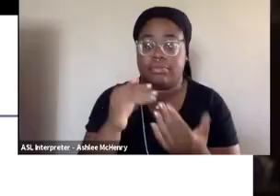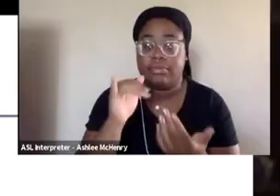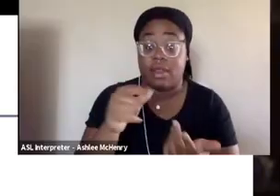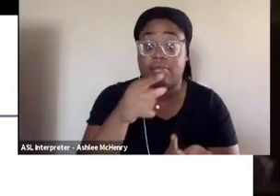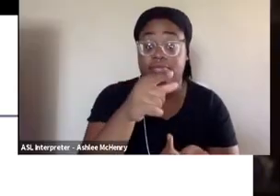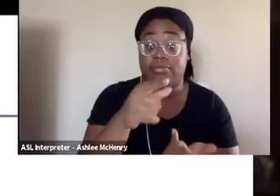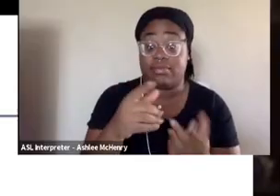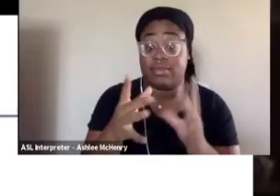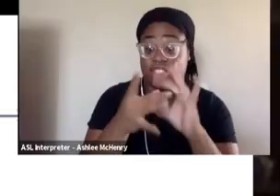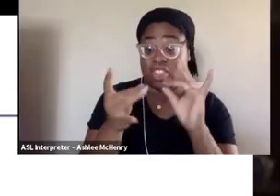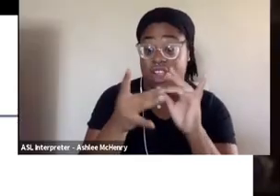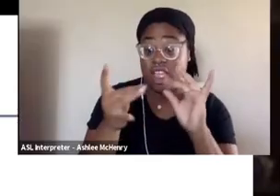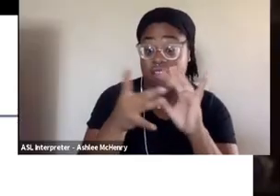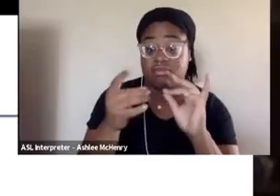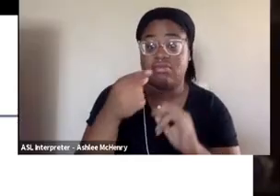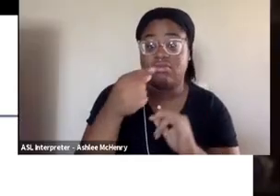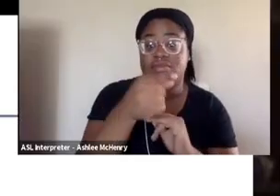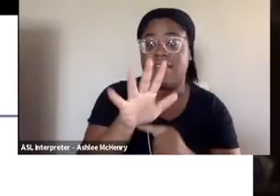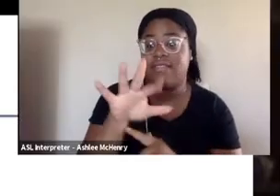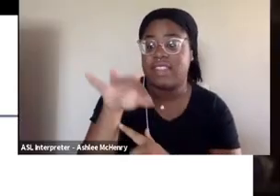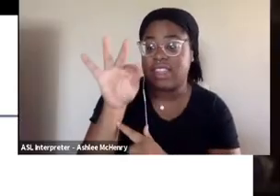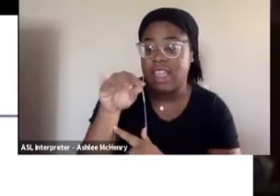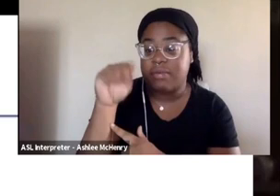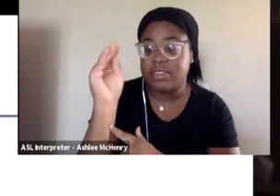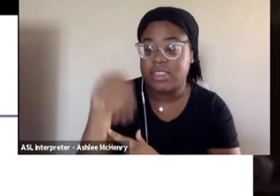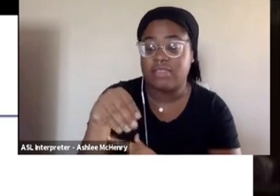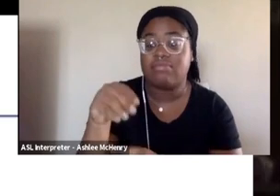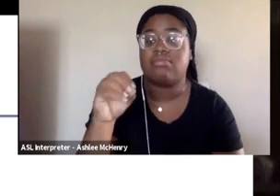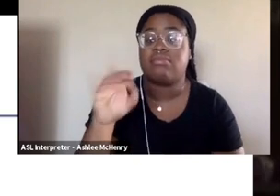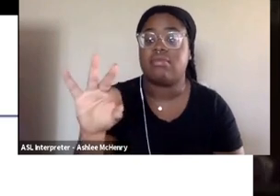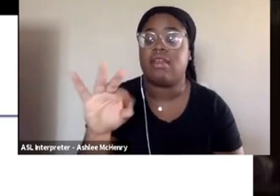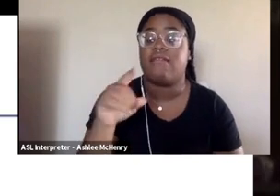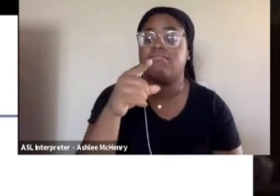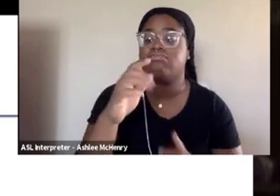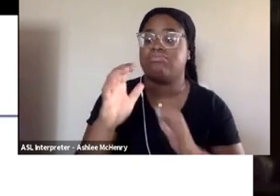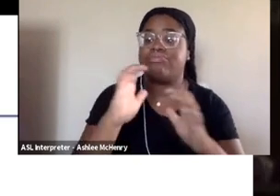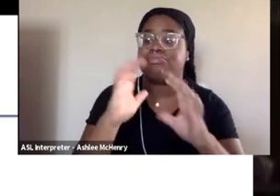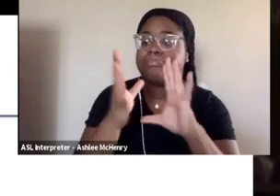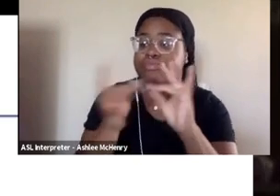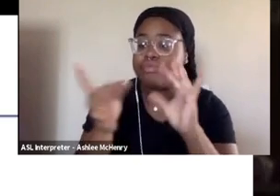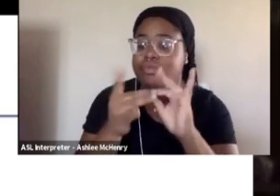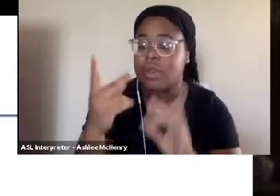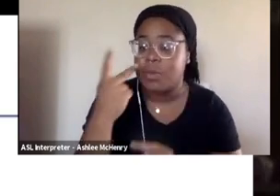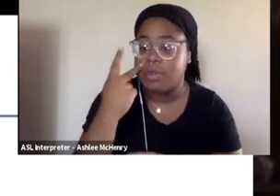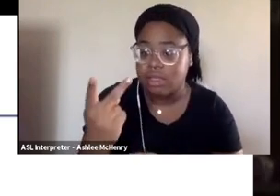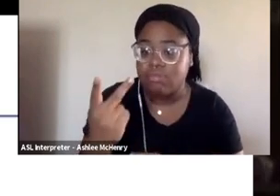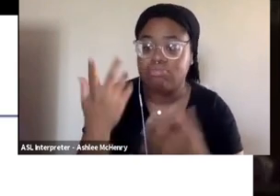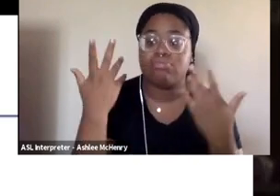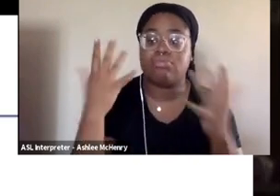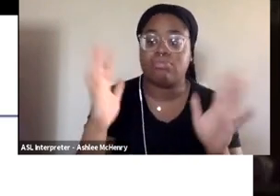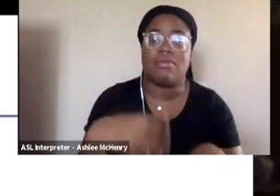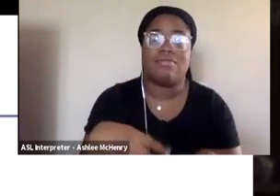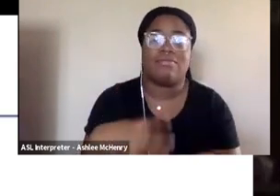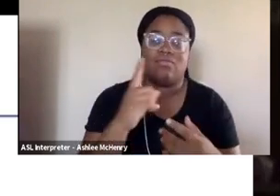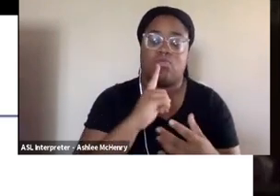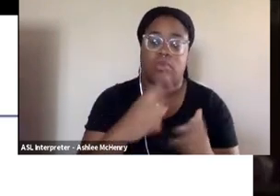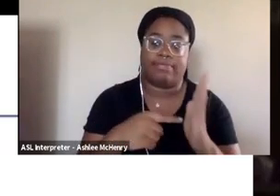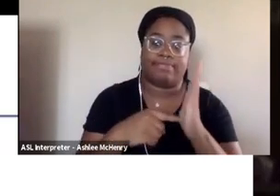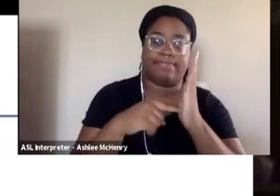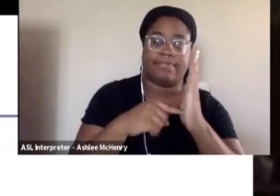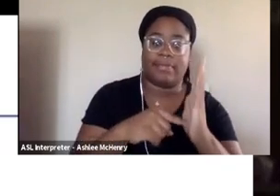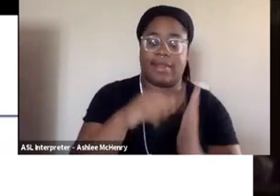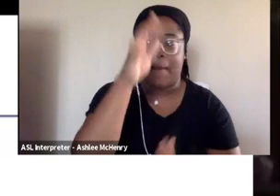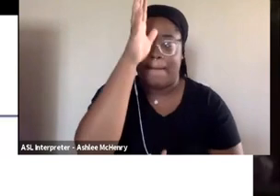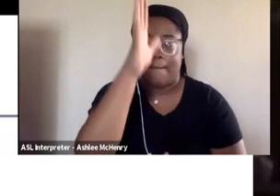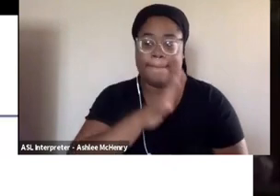saw that 59% of those chat comment segments that we looked at promoted the man box in one way or another.